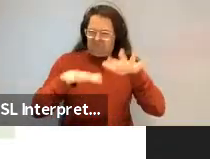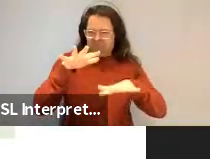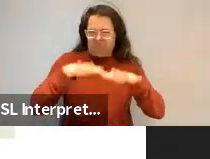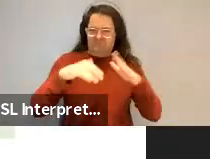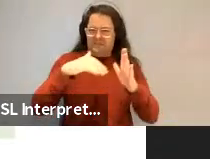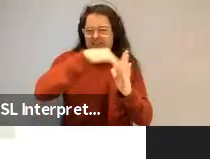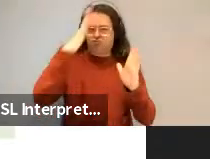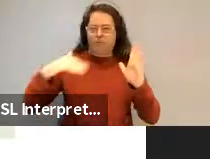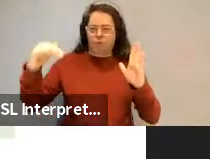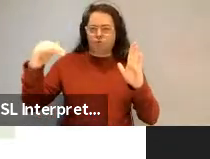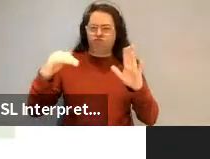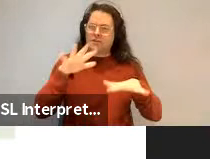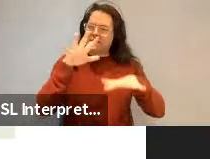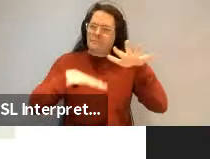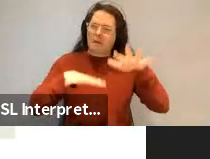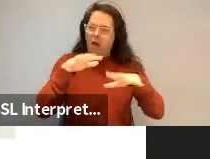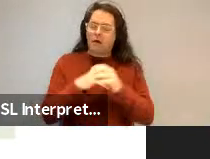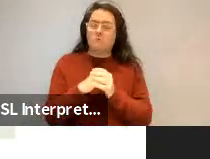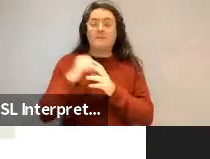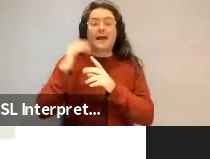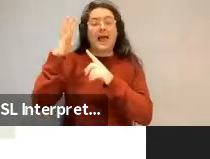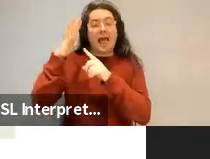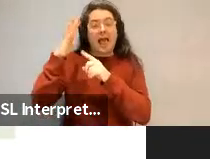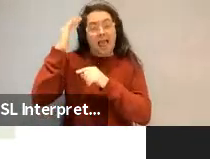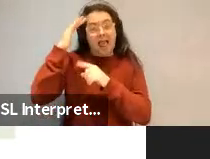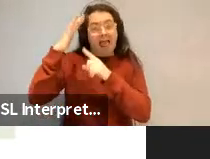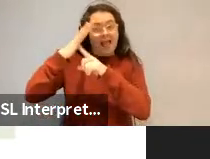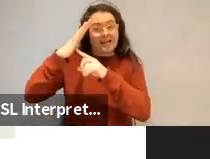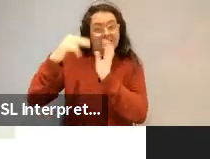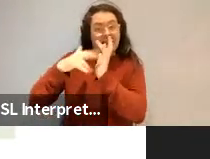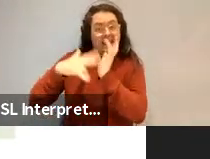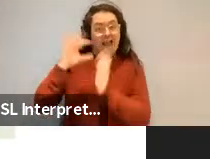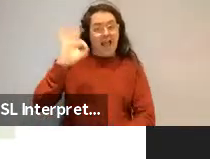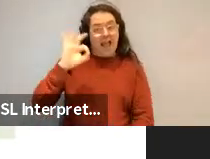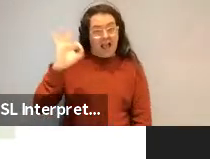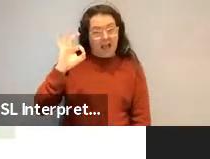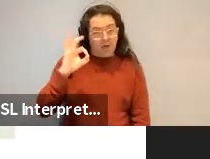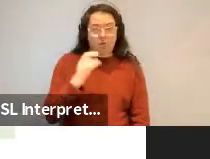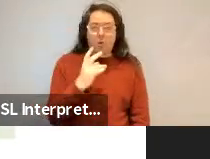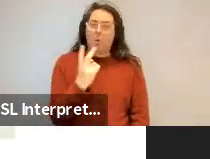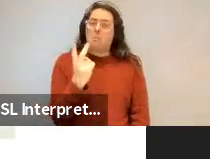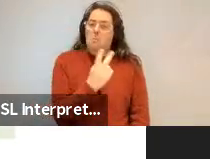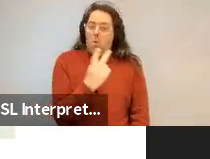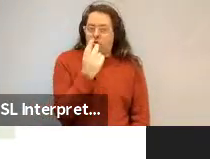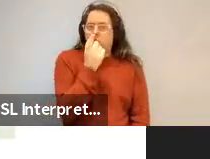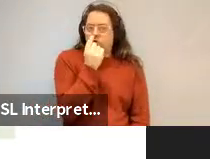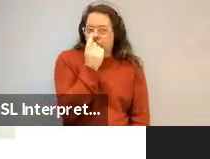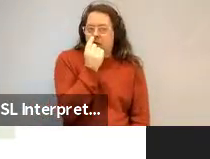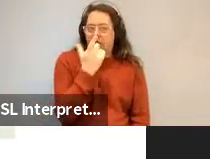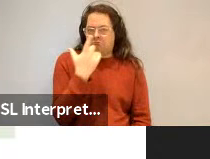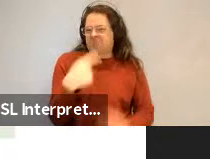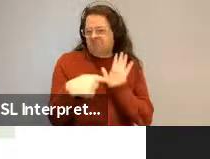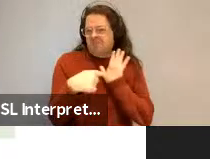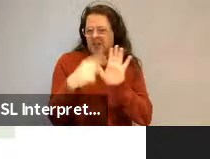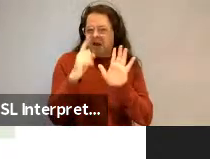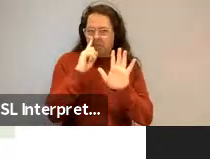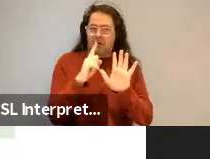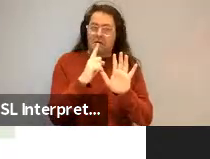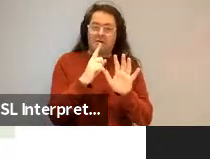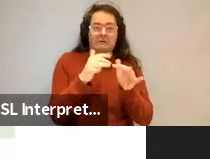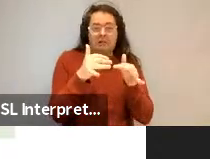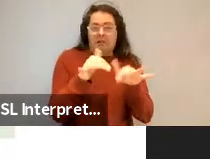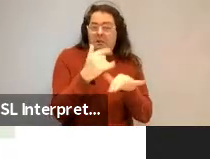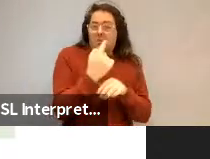uh, when there's no head noun, uh, both can occur in things like this. So a mere one or